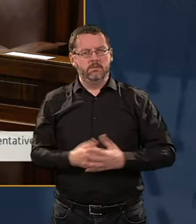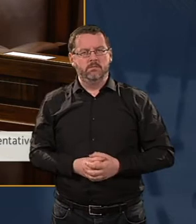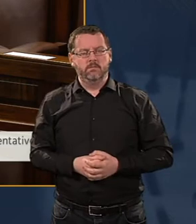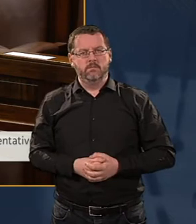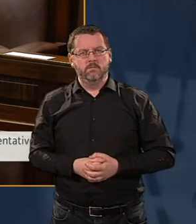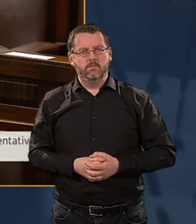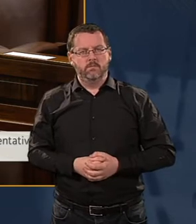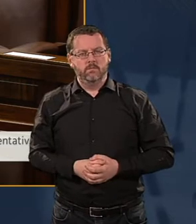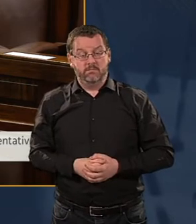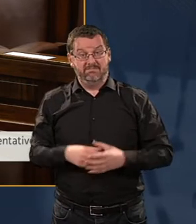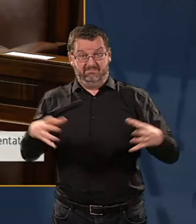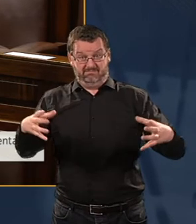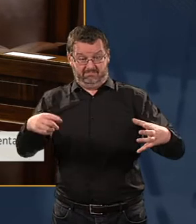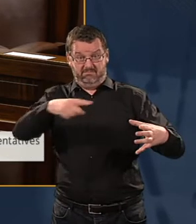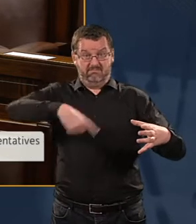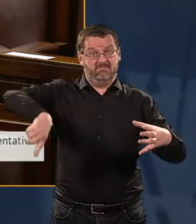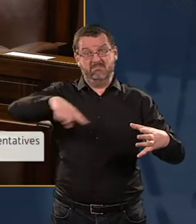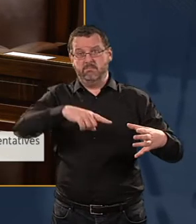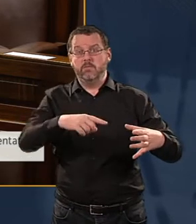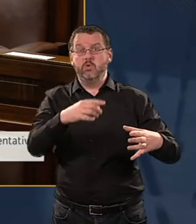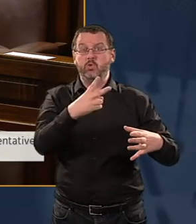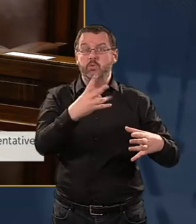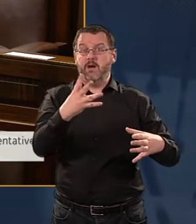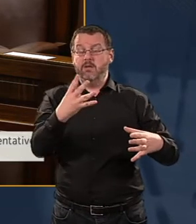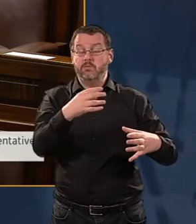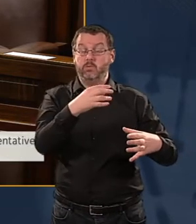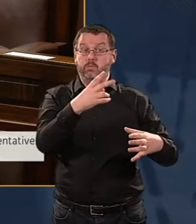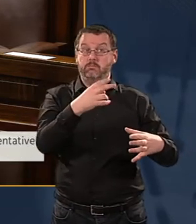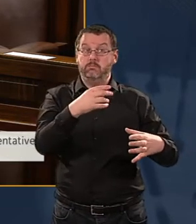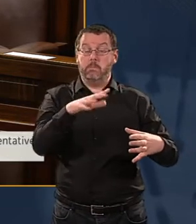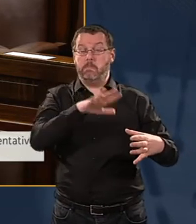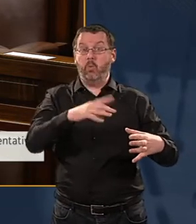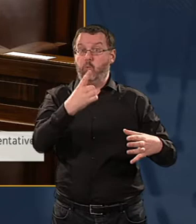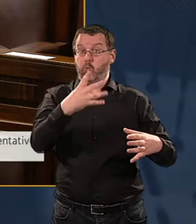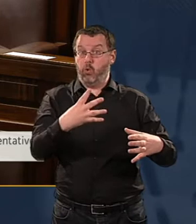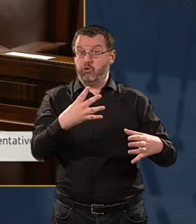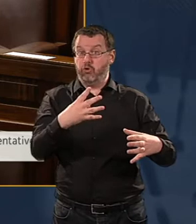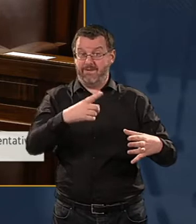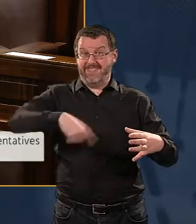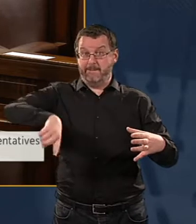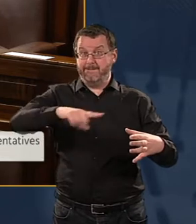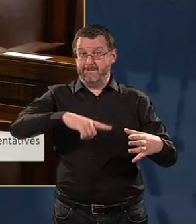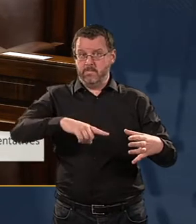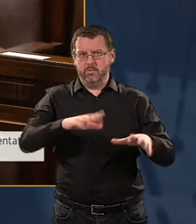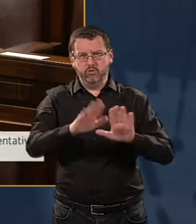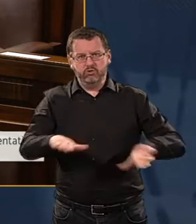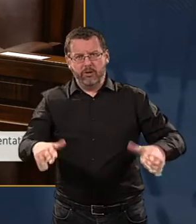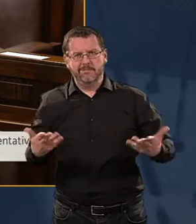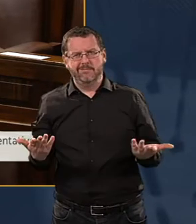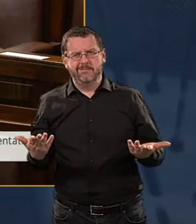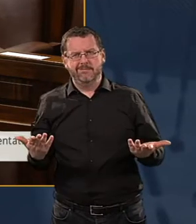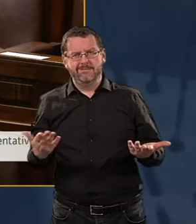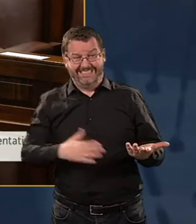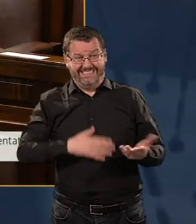and a quarter of a million of those are just under our children living in poverty. This